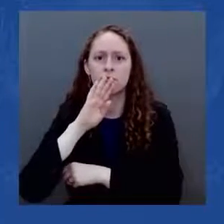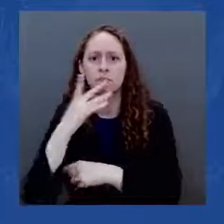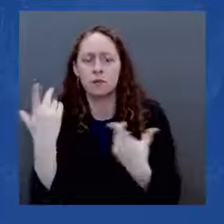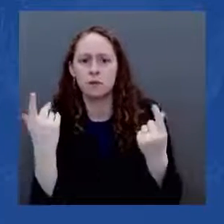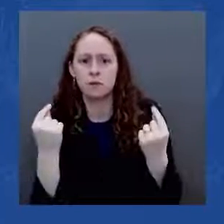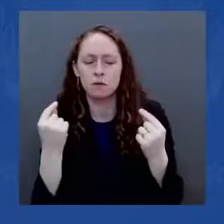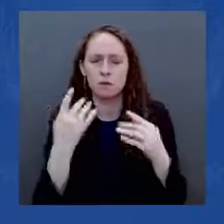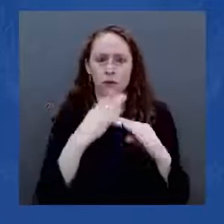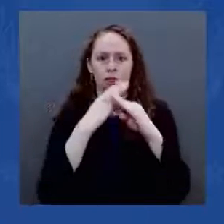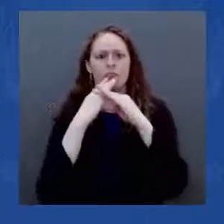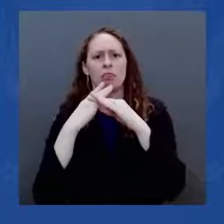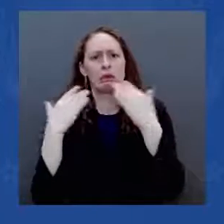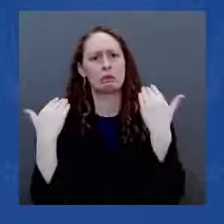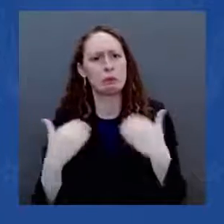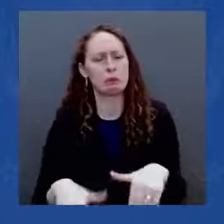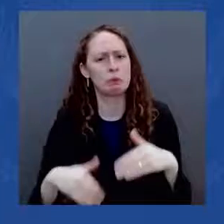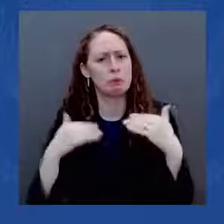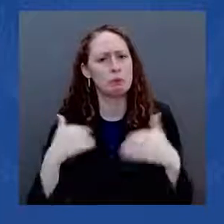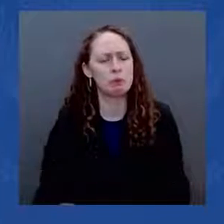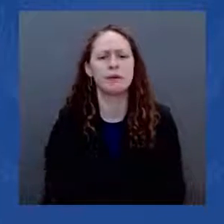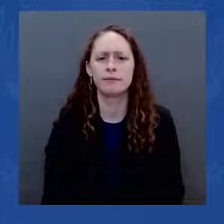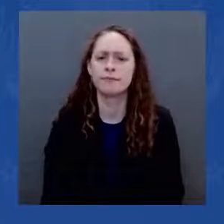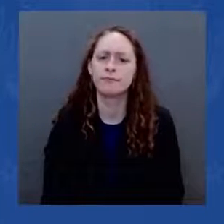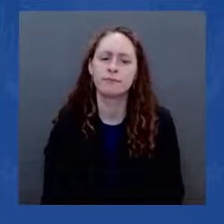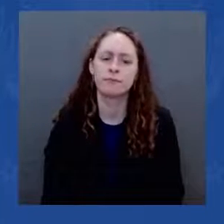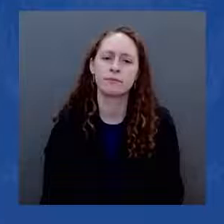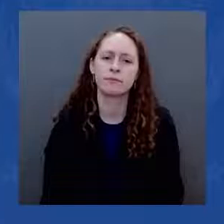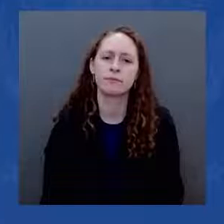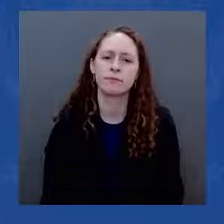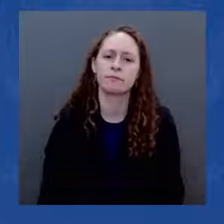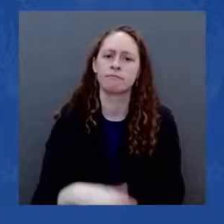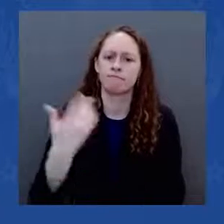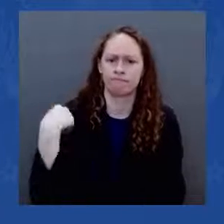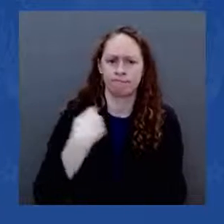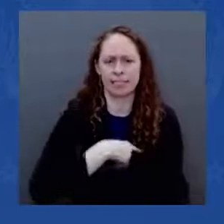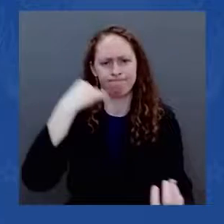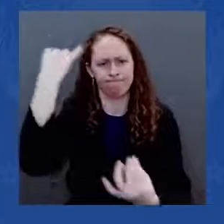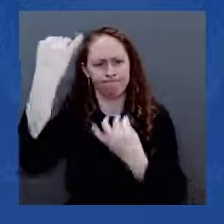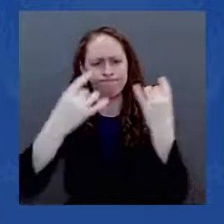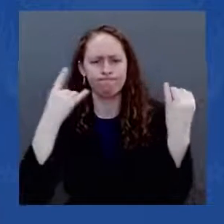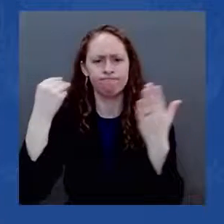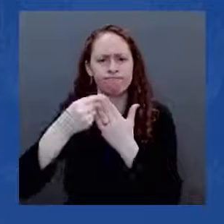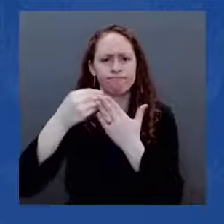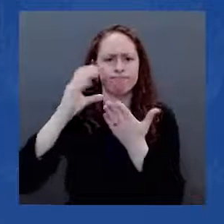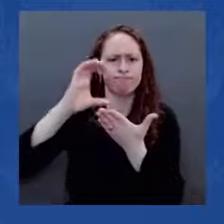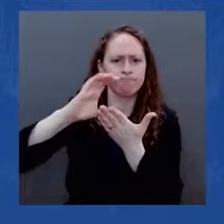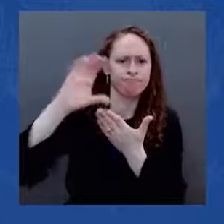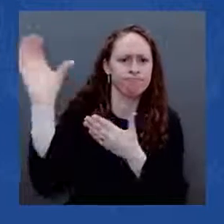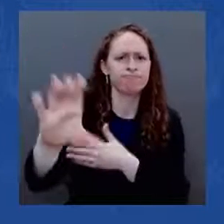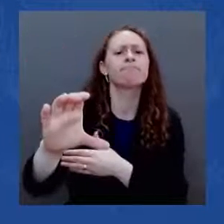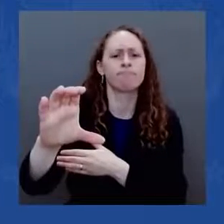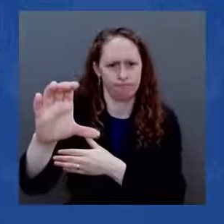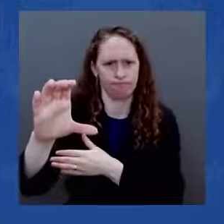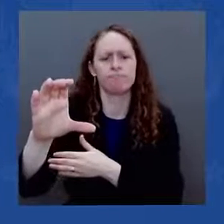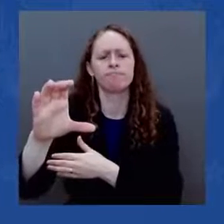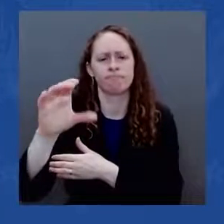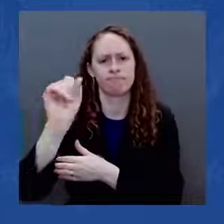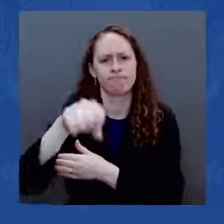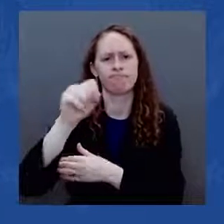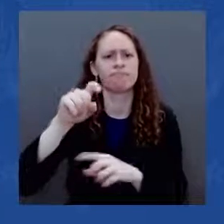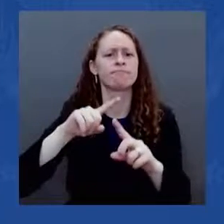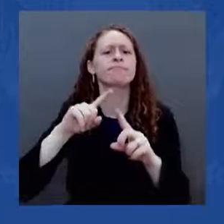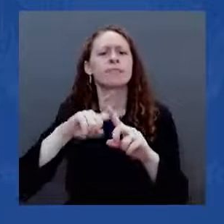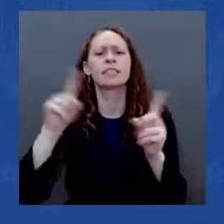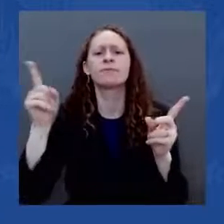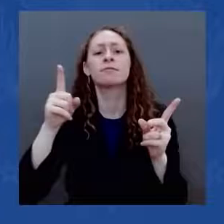bridges, including dedicated funding for those off-system bridges I just described. And because maintaining these